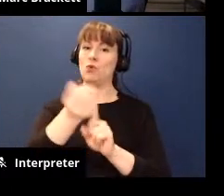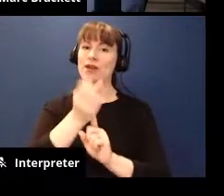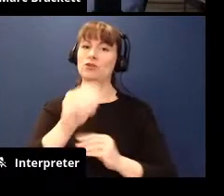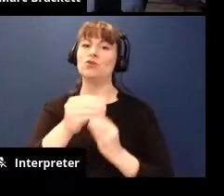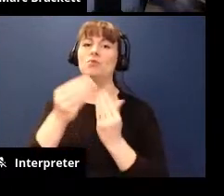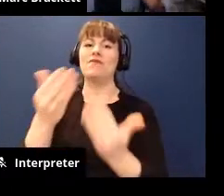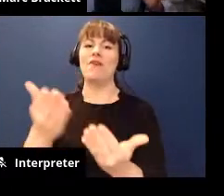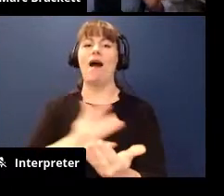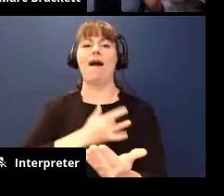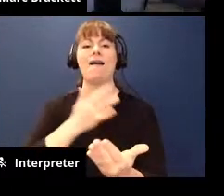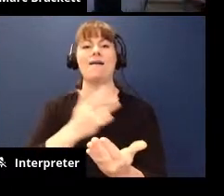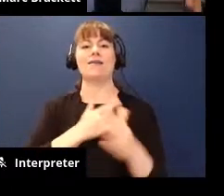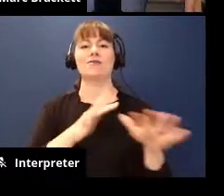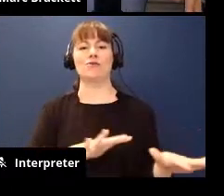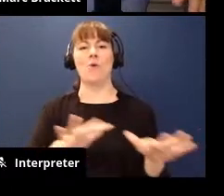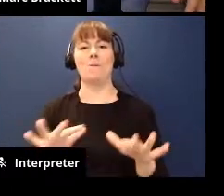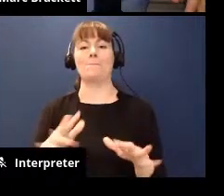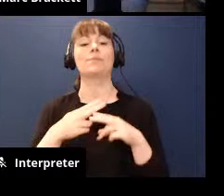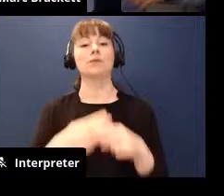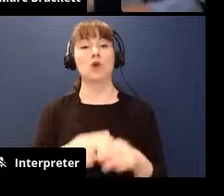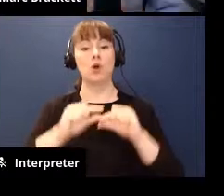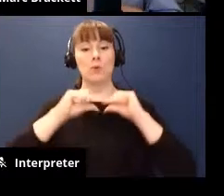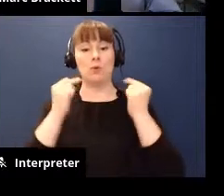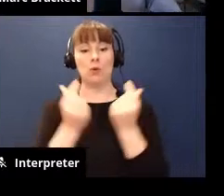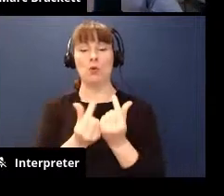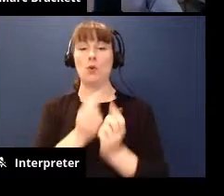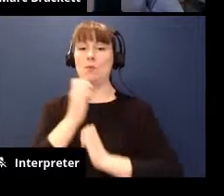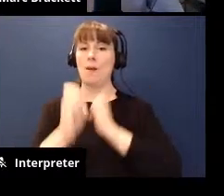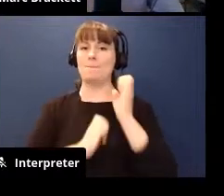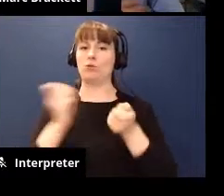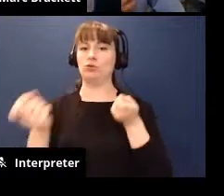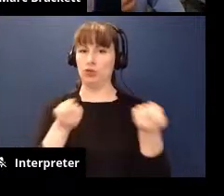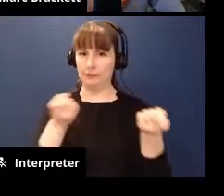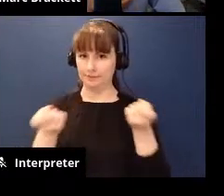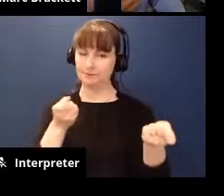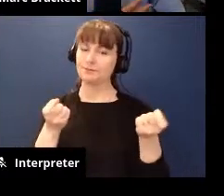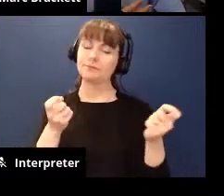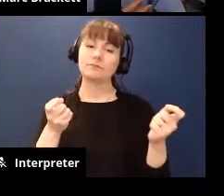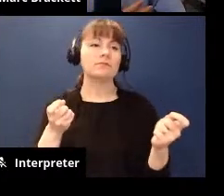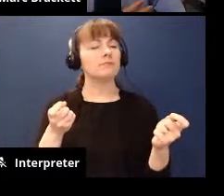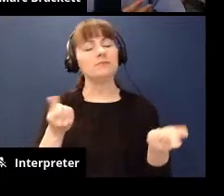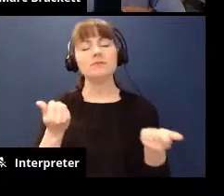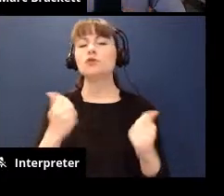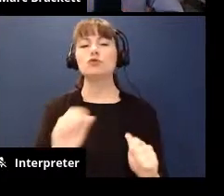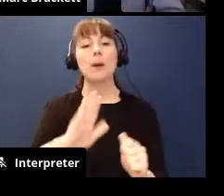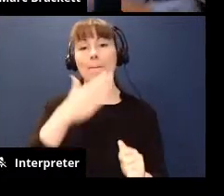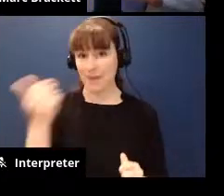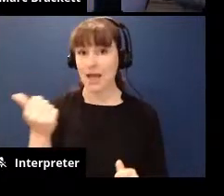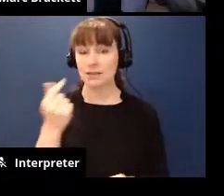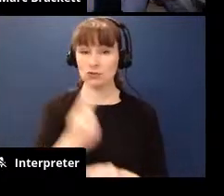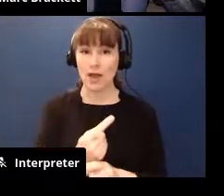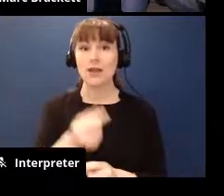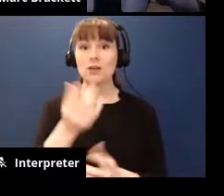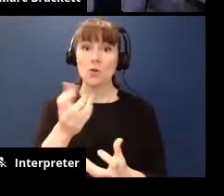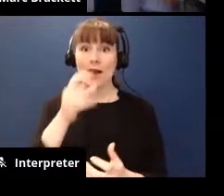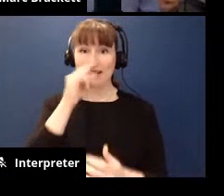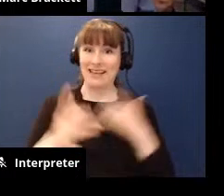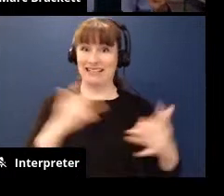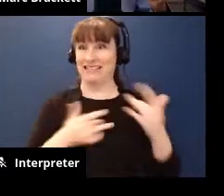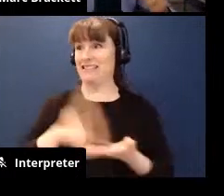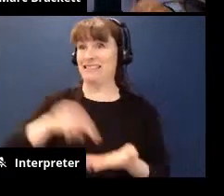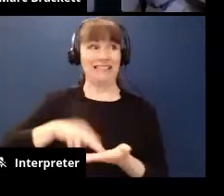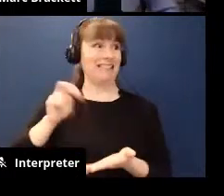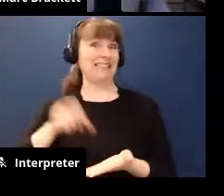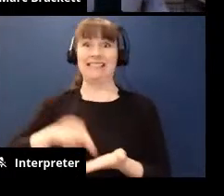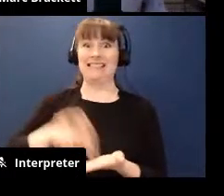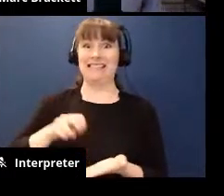so that's called group emotion regulation and it's just trying your best right if you want kids to be all excited and jumping up